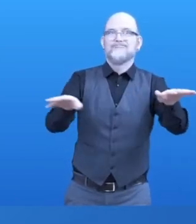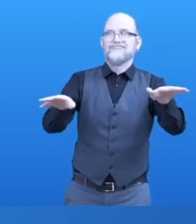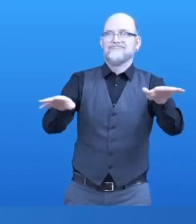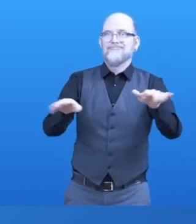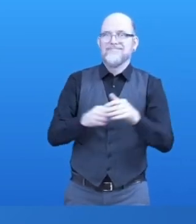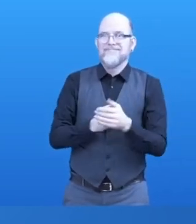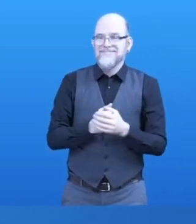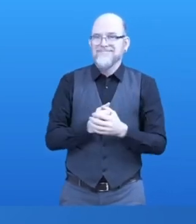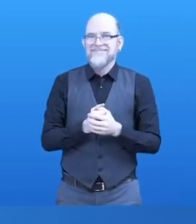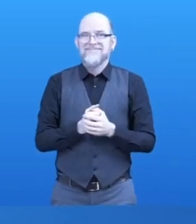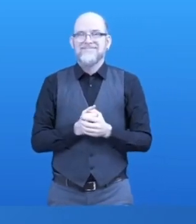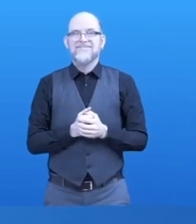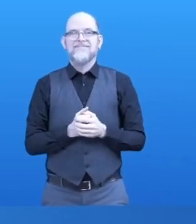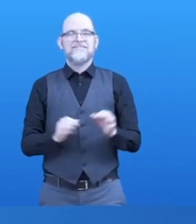there.